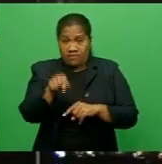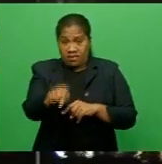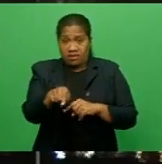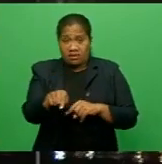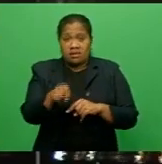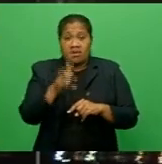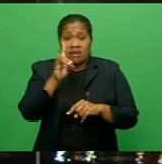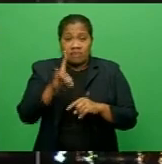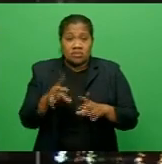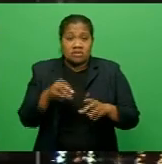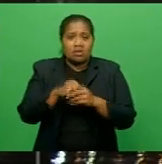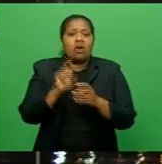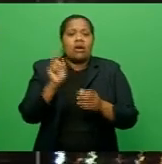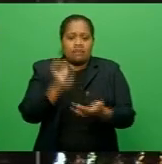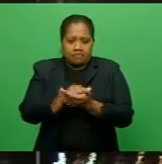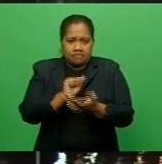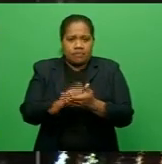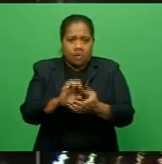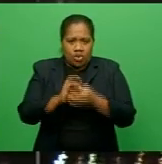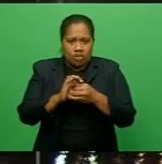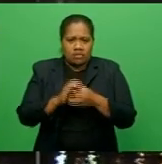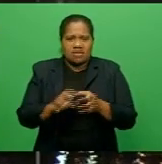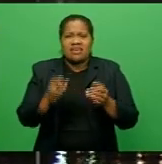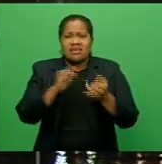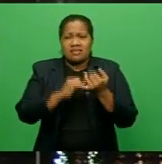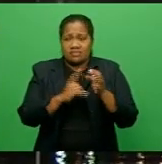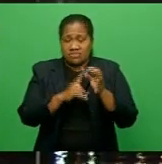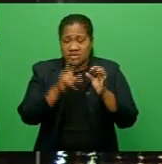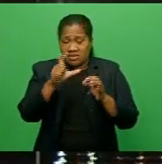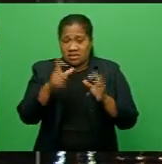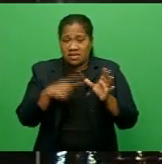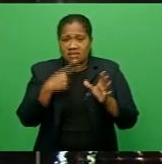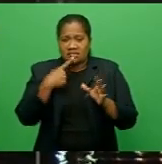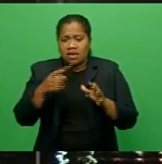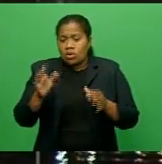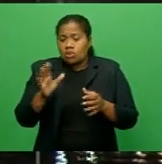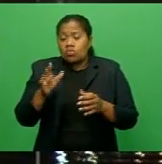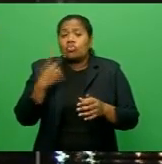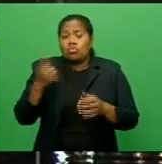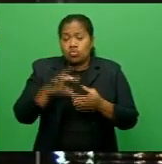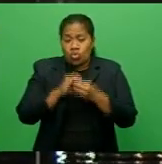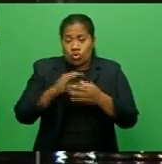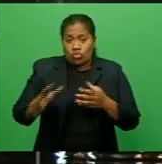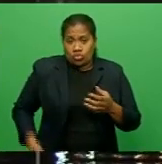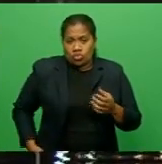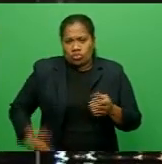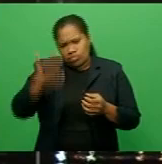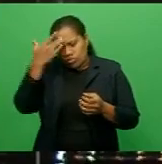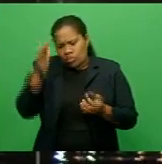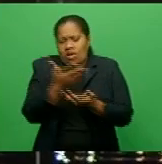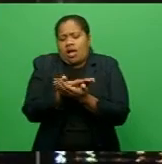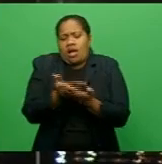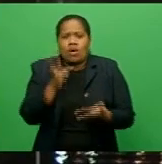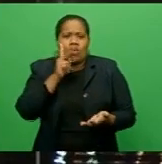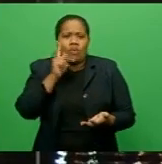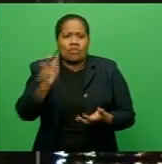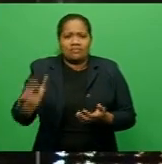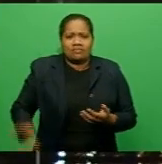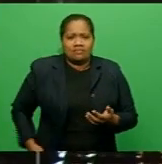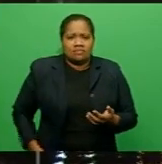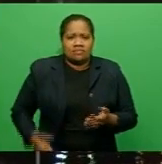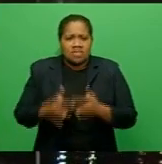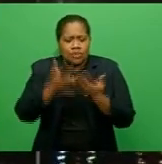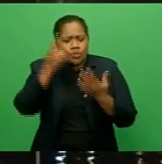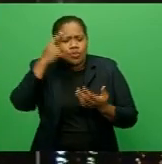SPCA says most dog owners don't know how to treat their dogs. Venina Rakotonga reports the SPCA is calling for more awareness by people